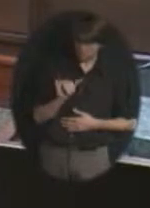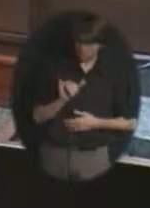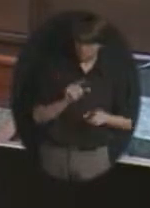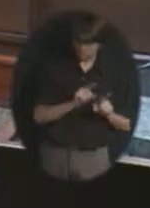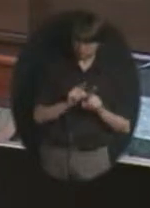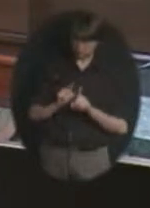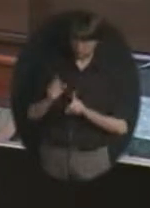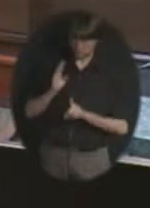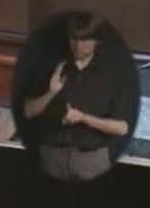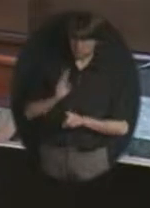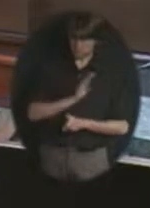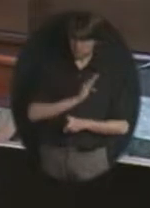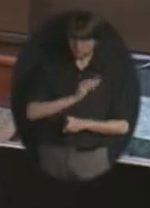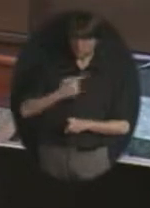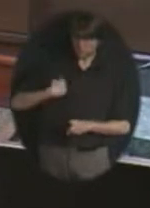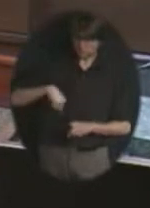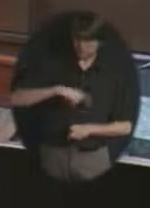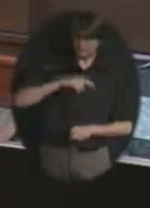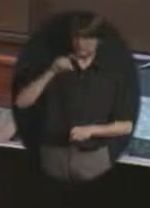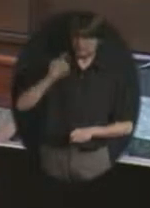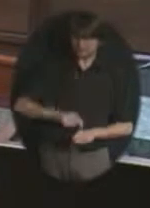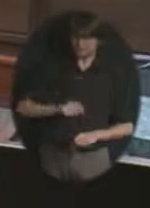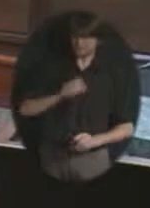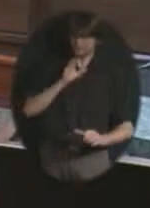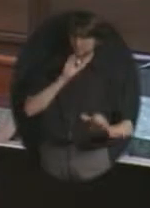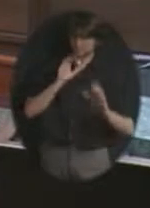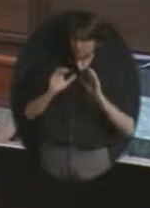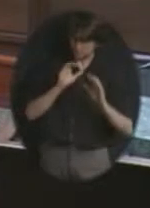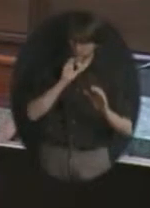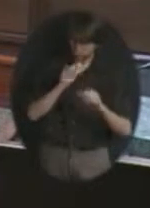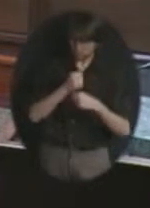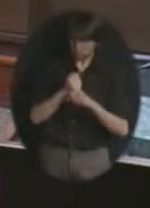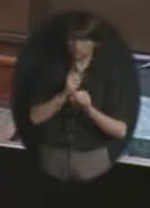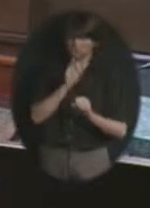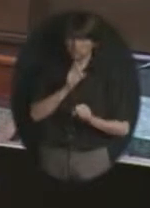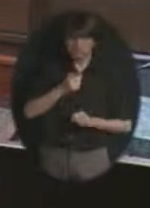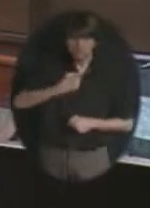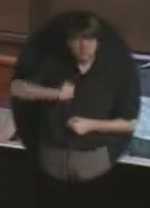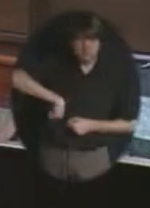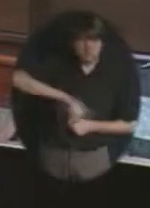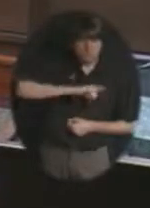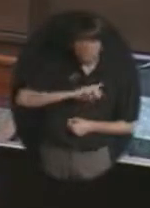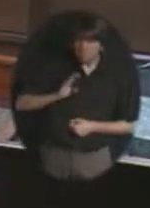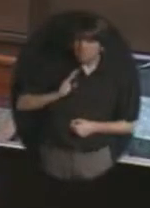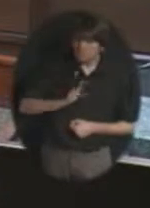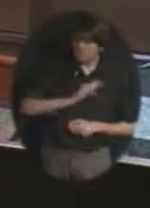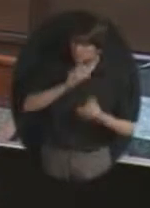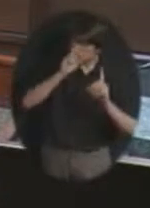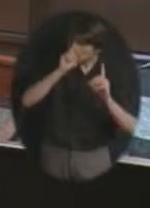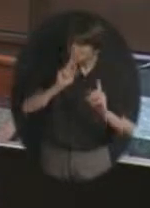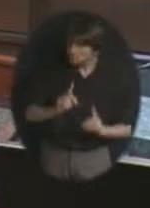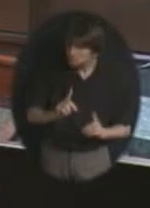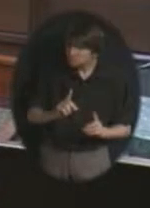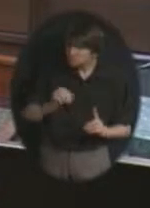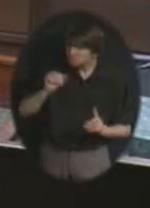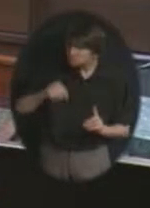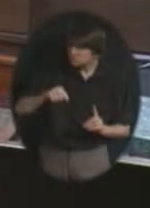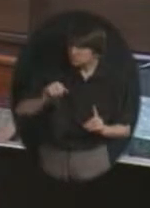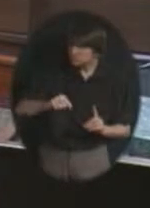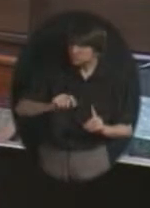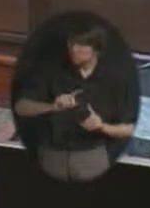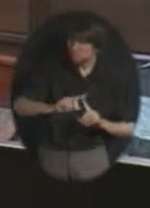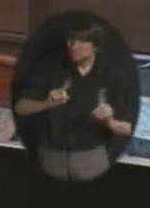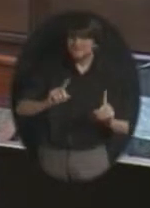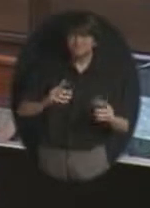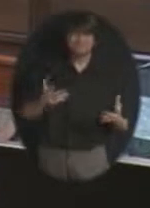is communicate that we make decisions, but we are, I hate to use